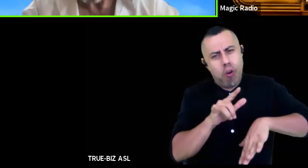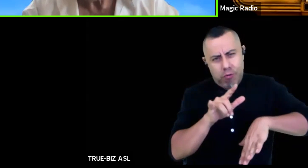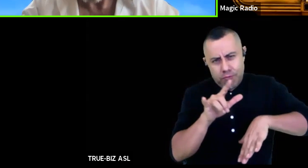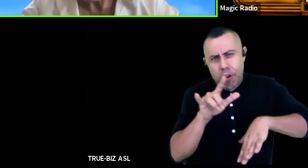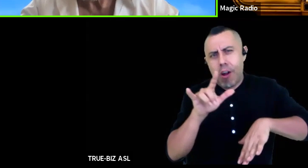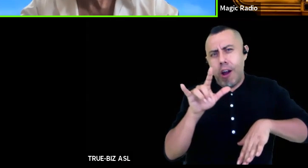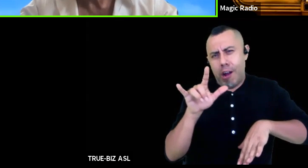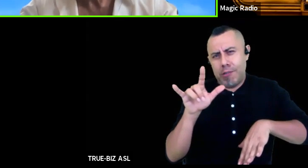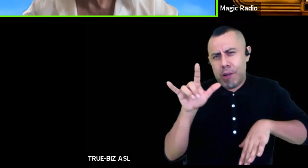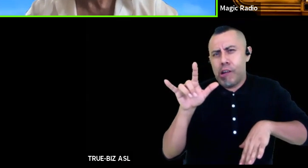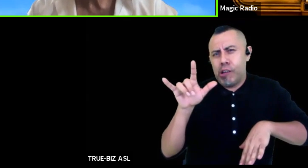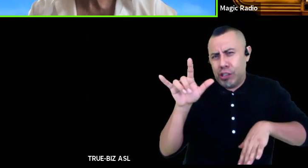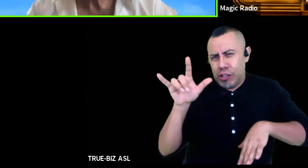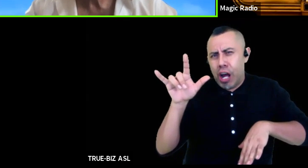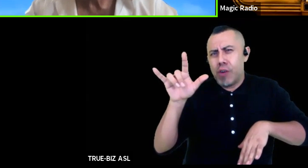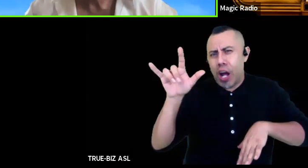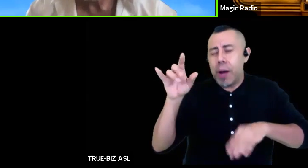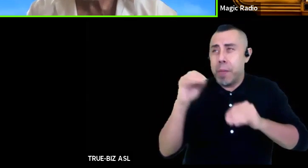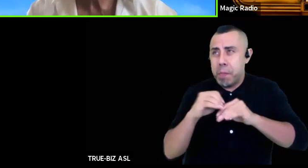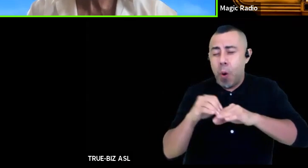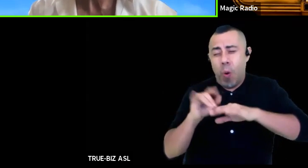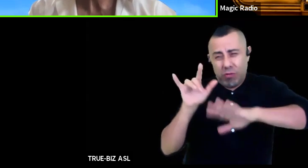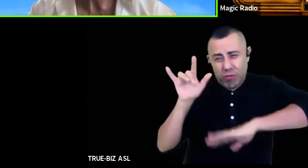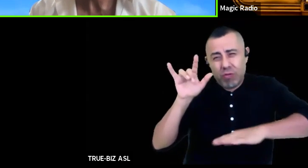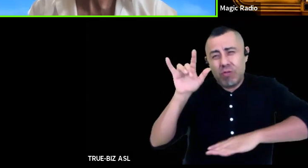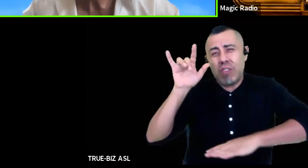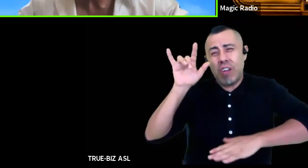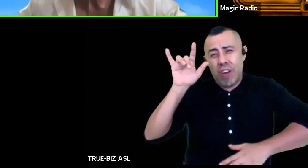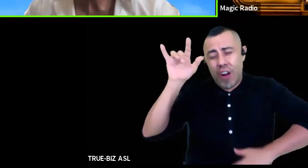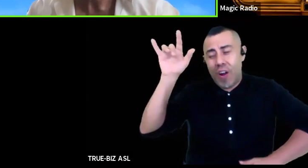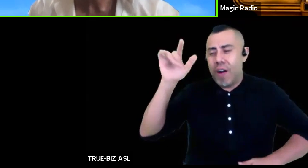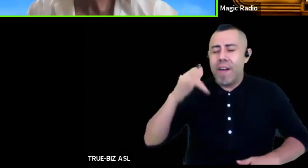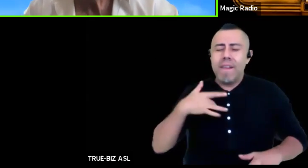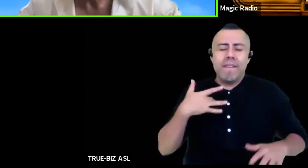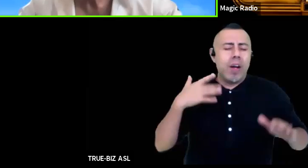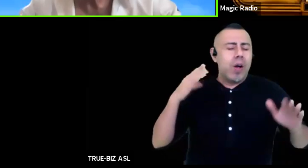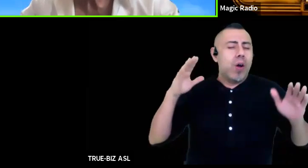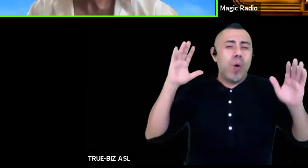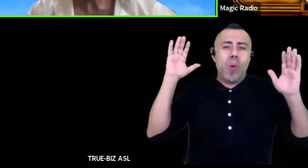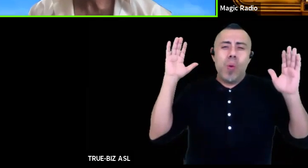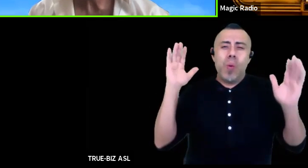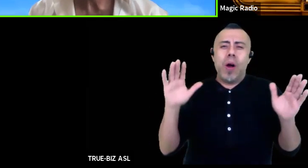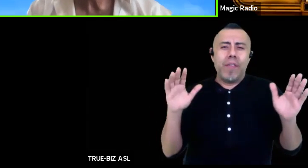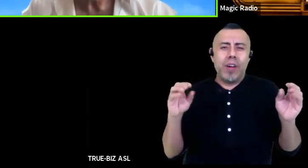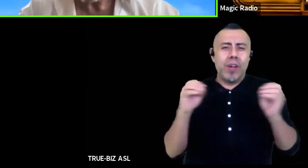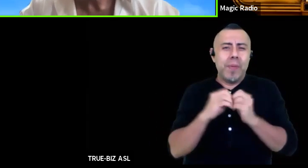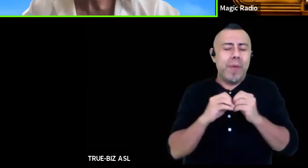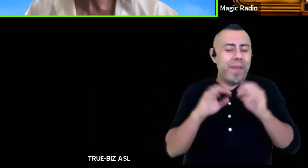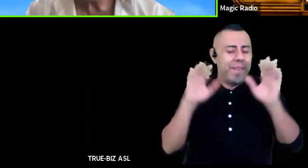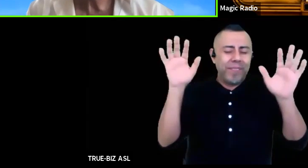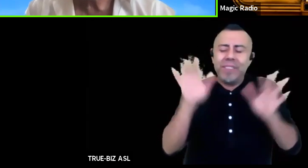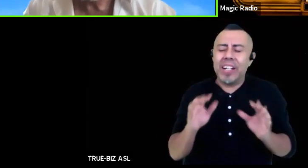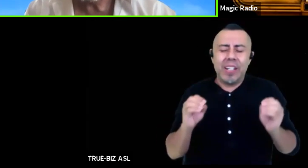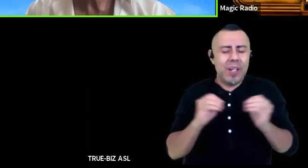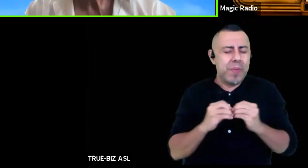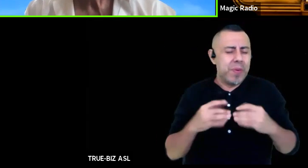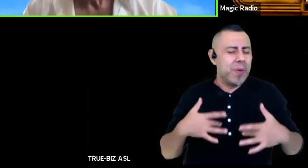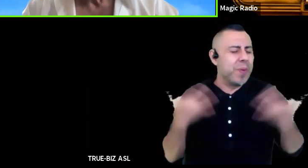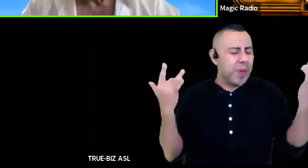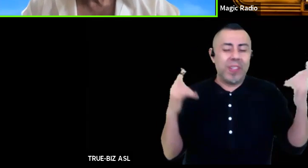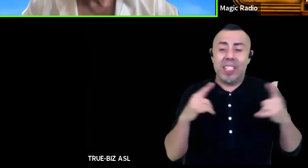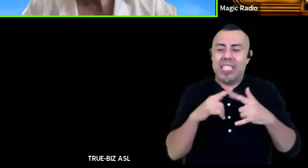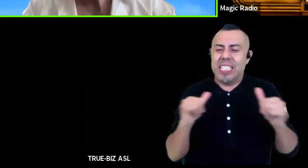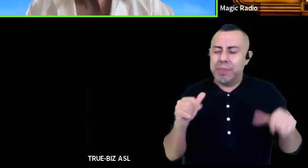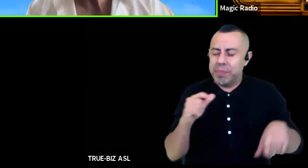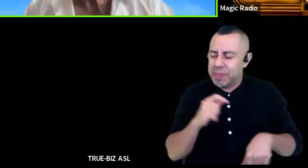as i get more and more altitude the more wonderful i fear it's more fear and more thrill than i ever felt in my life